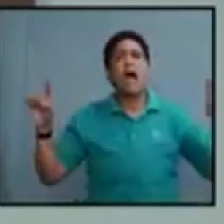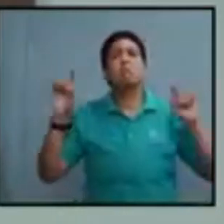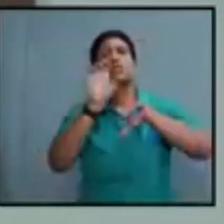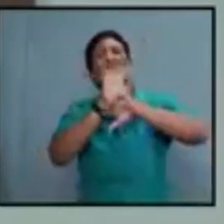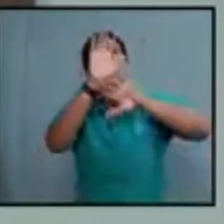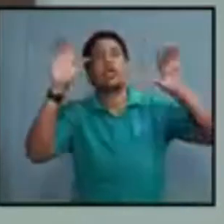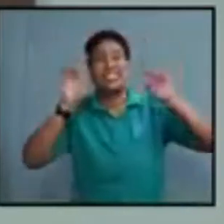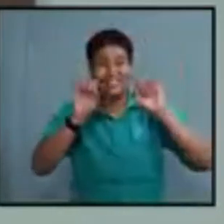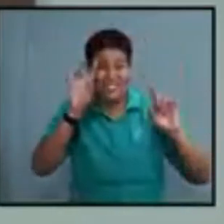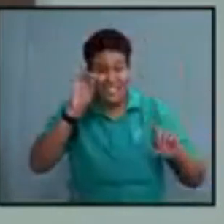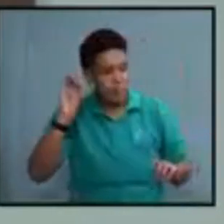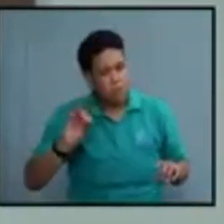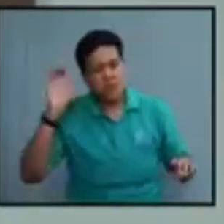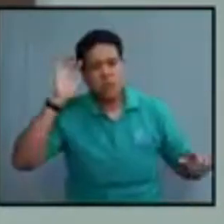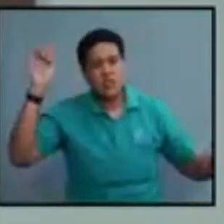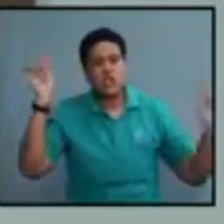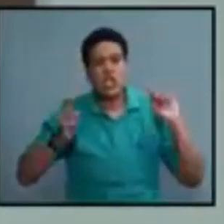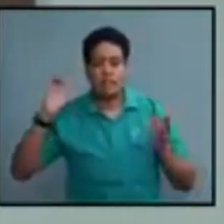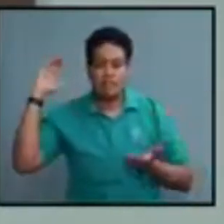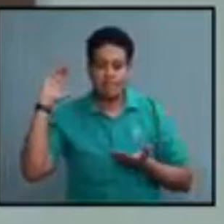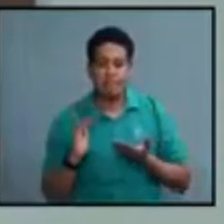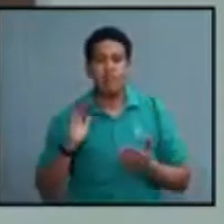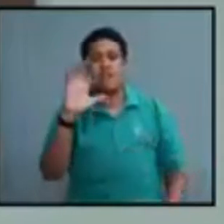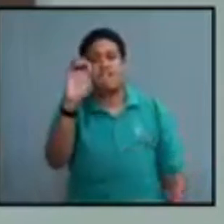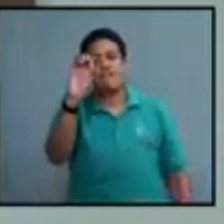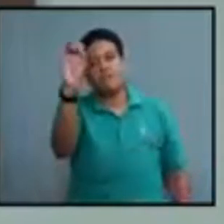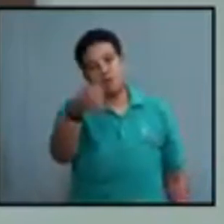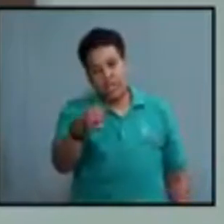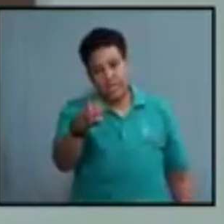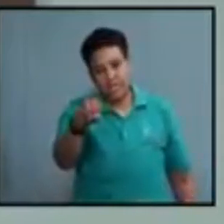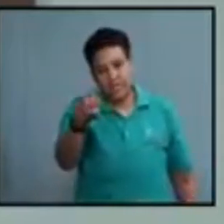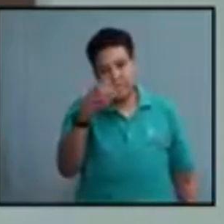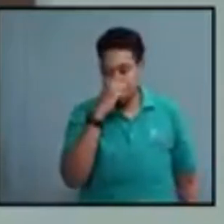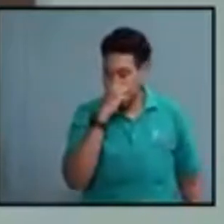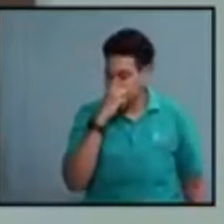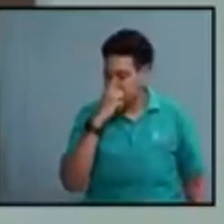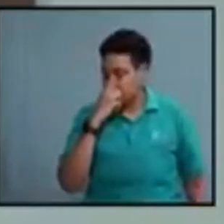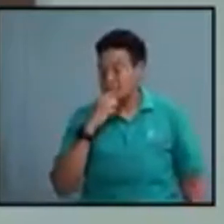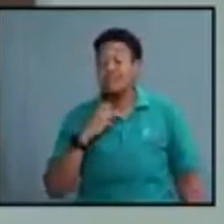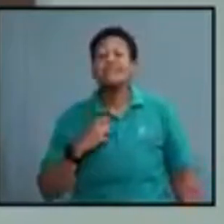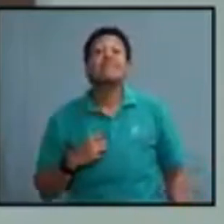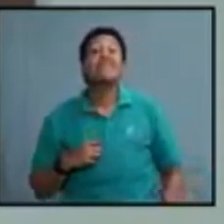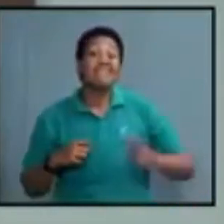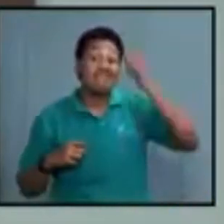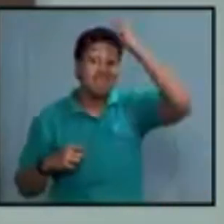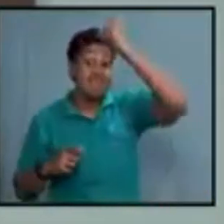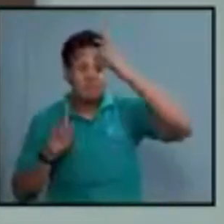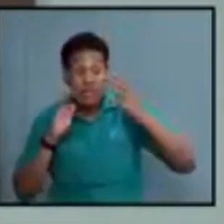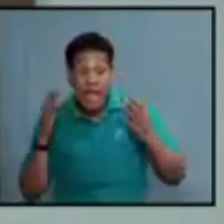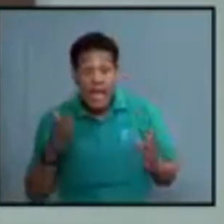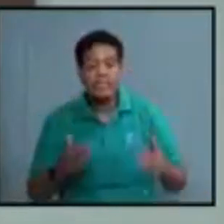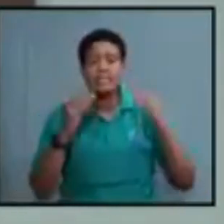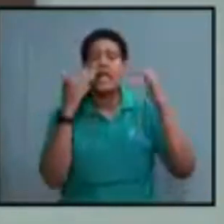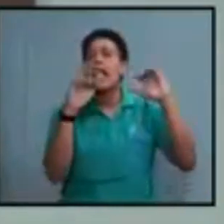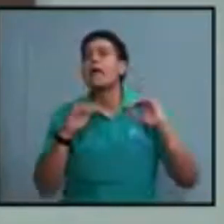establishments will be reduced to 50%. Also, the existing limit